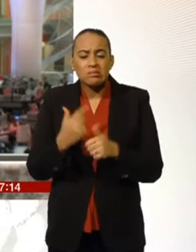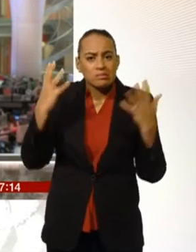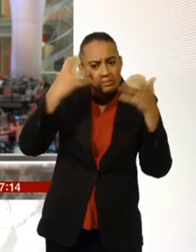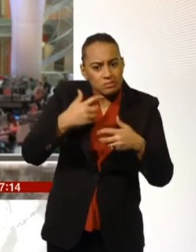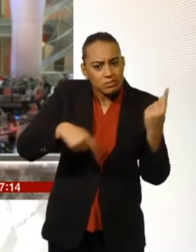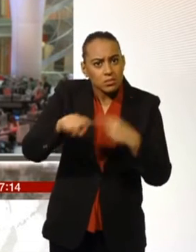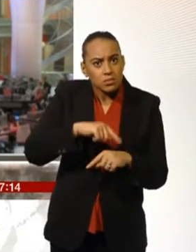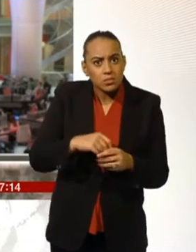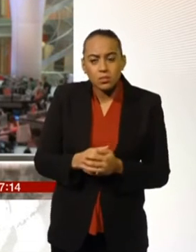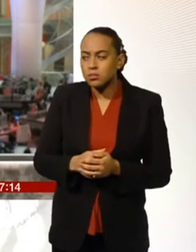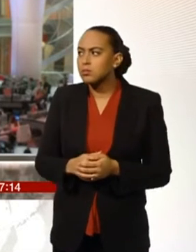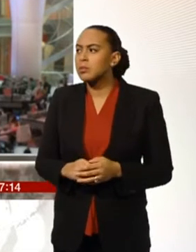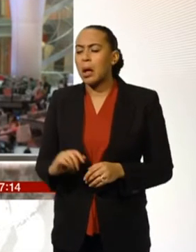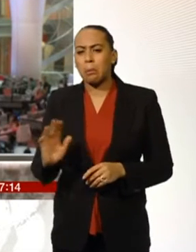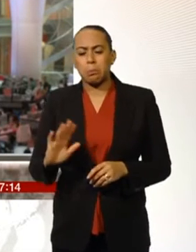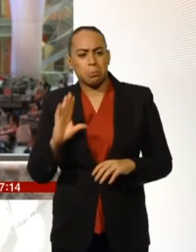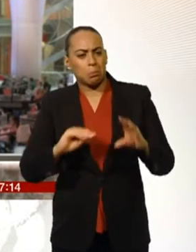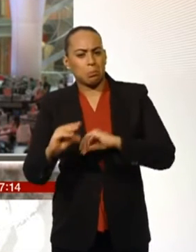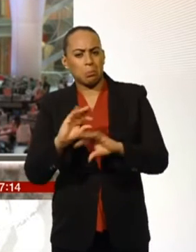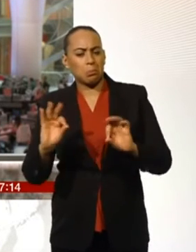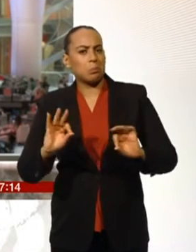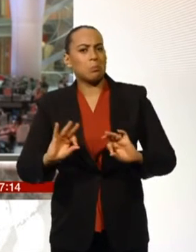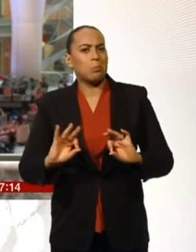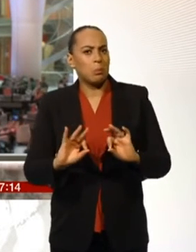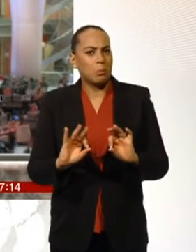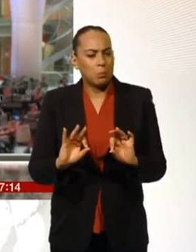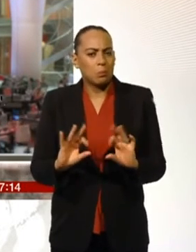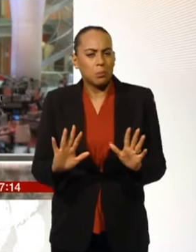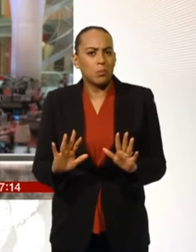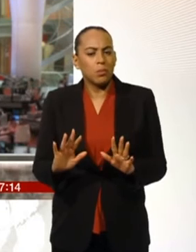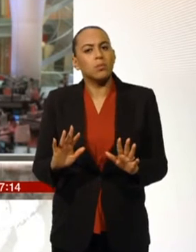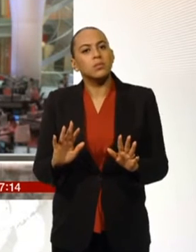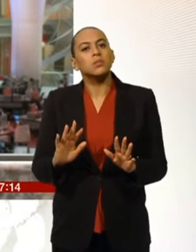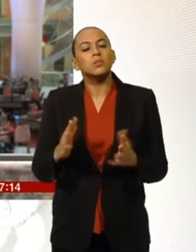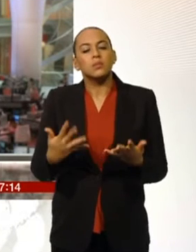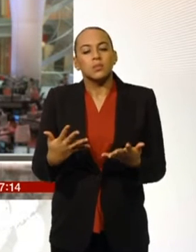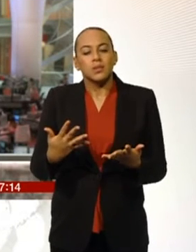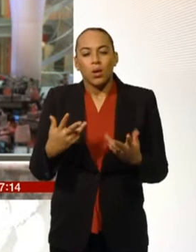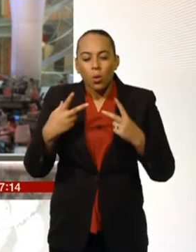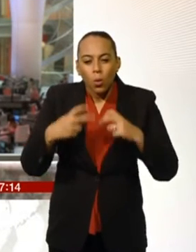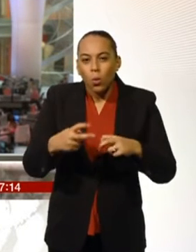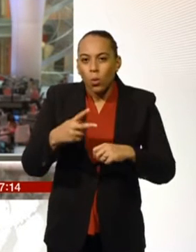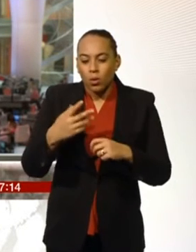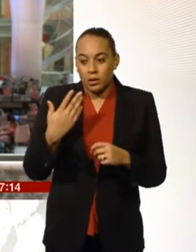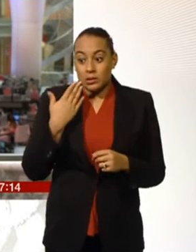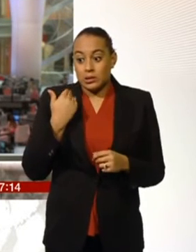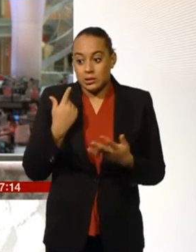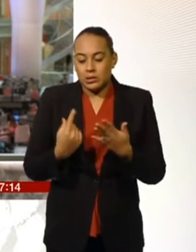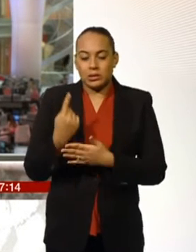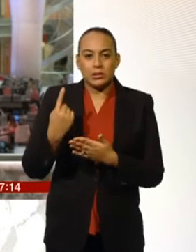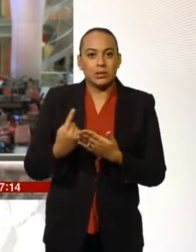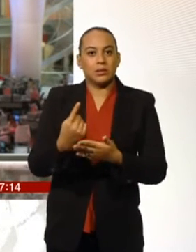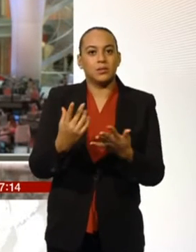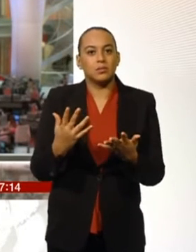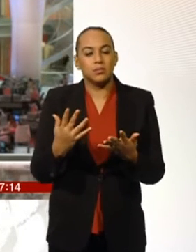don't feel that they could do their jobs correctly. They're obviously looking very carefully at recent incidents that have taken